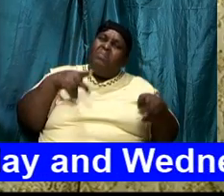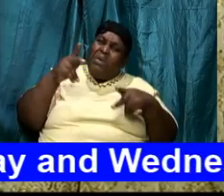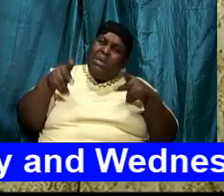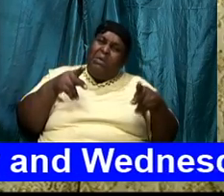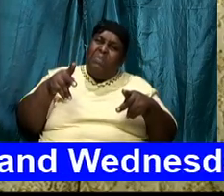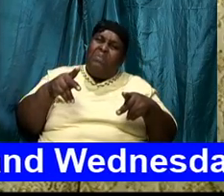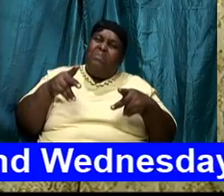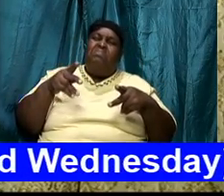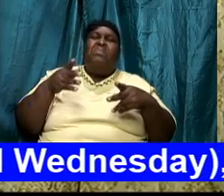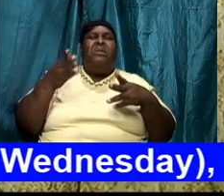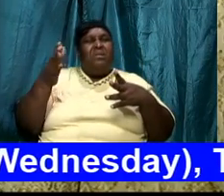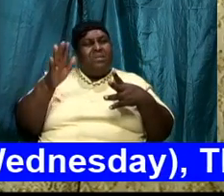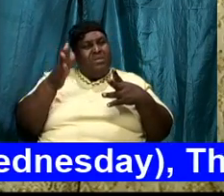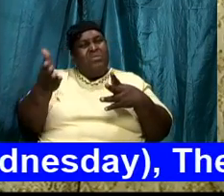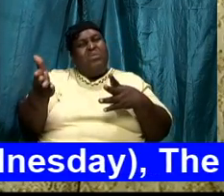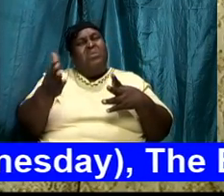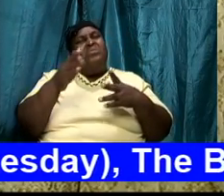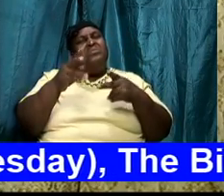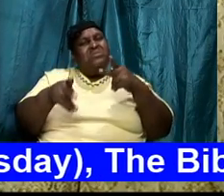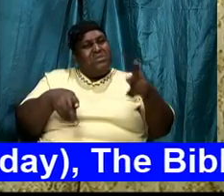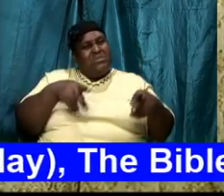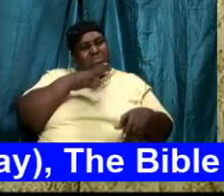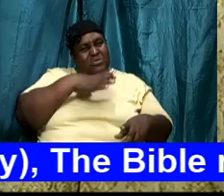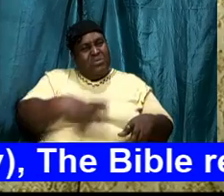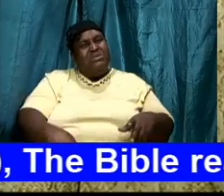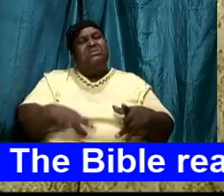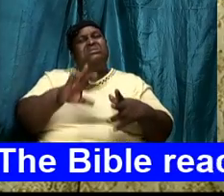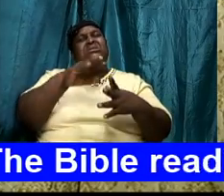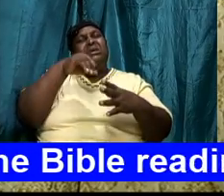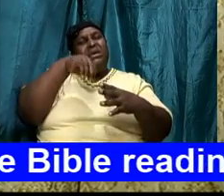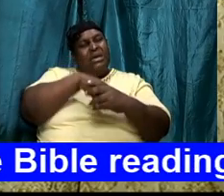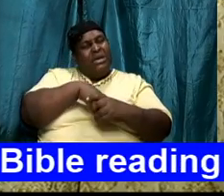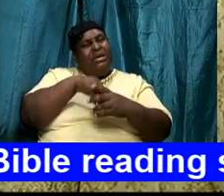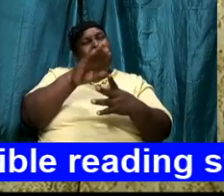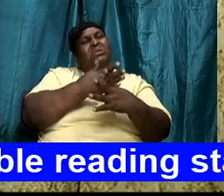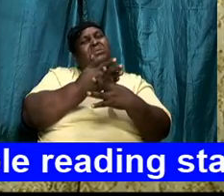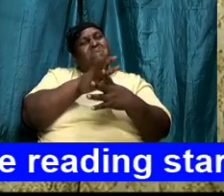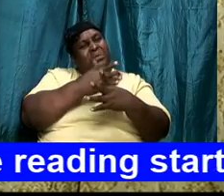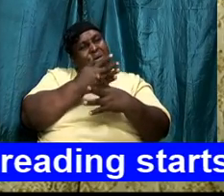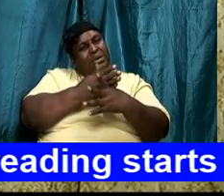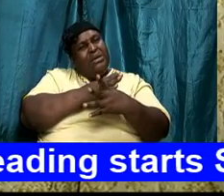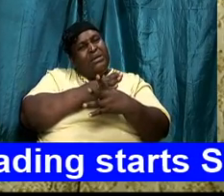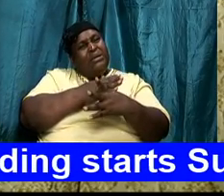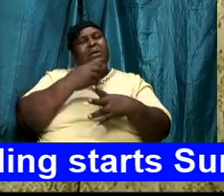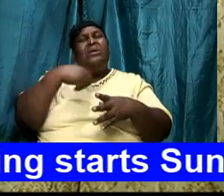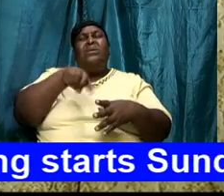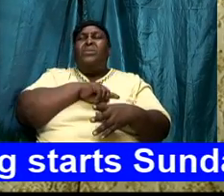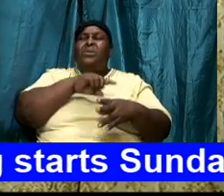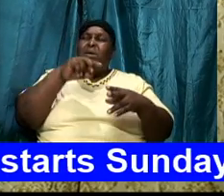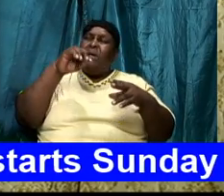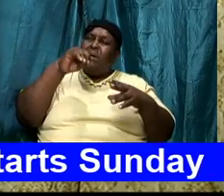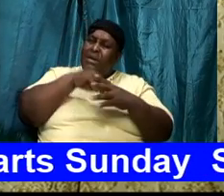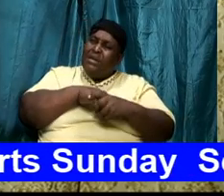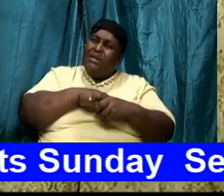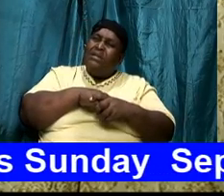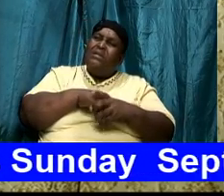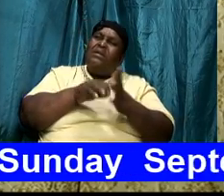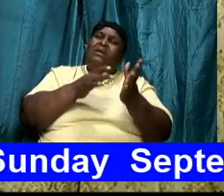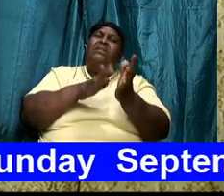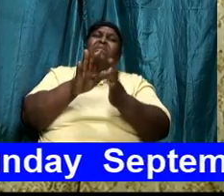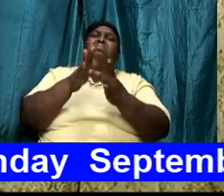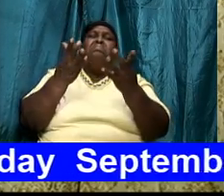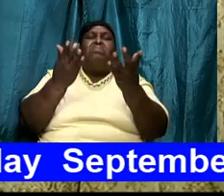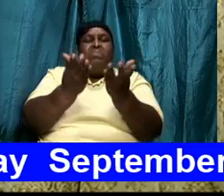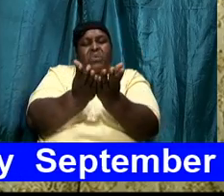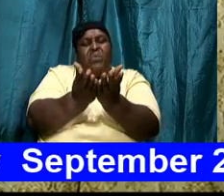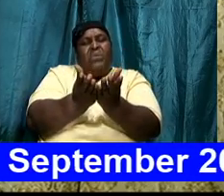in between let's do this thing together. We are in the book of Psalms it is not by chance that we